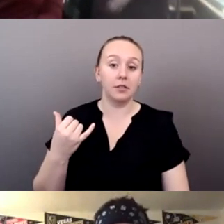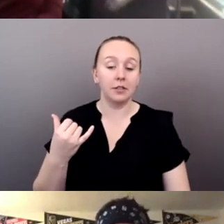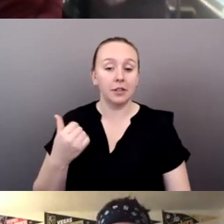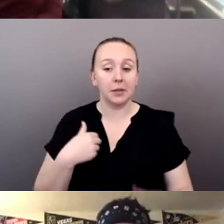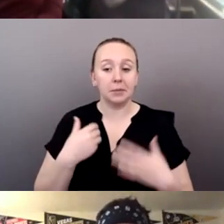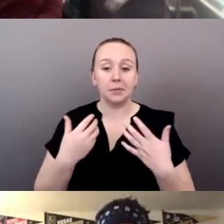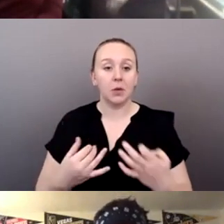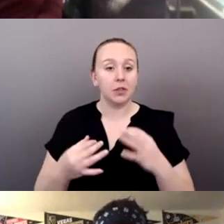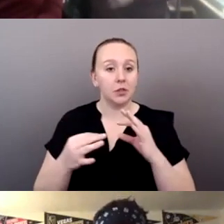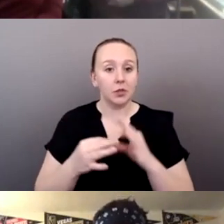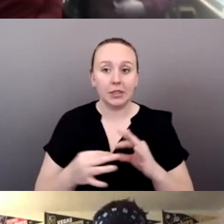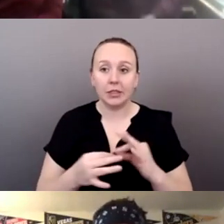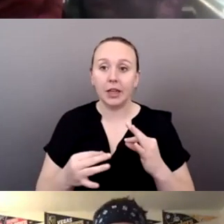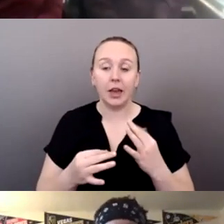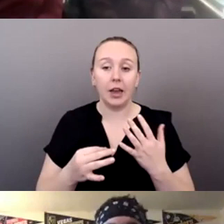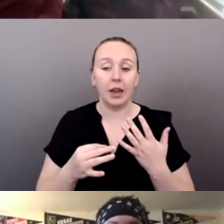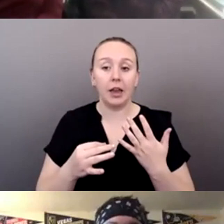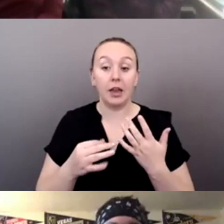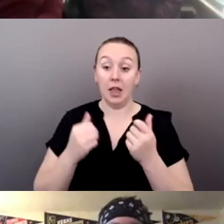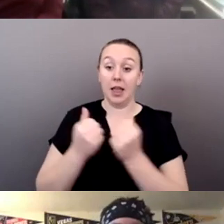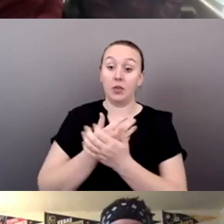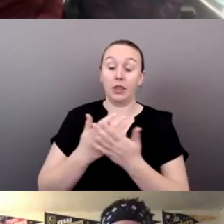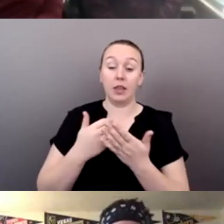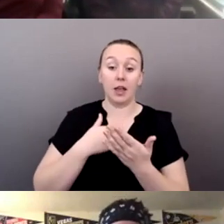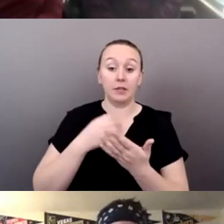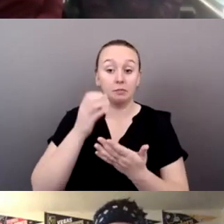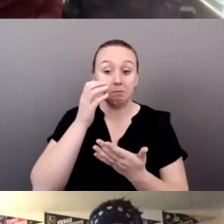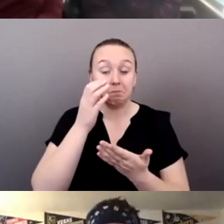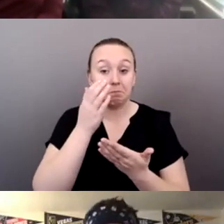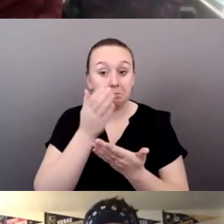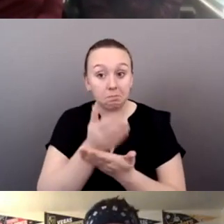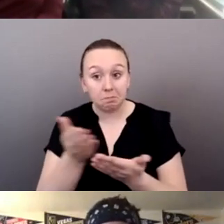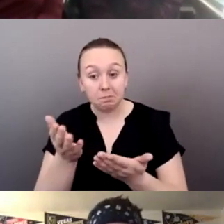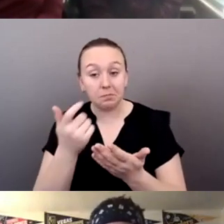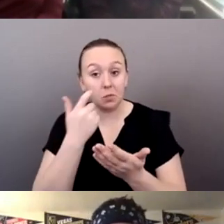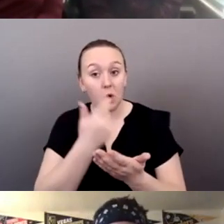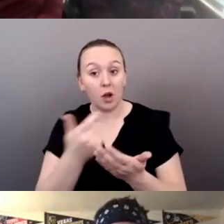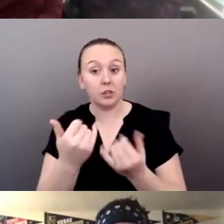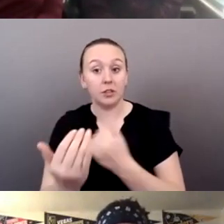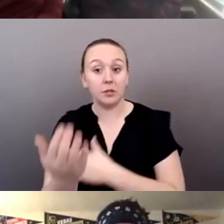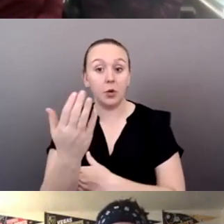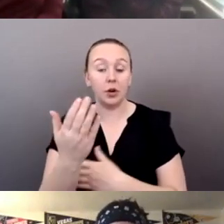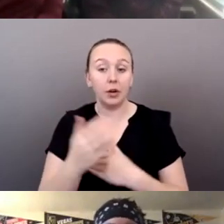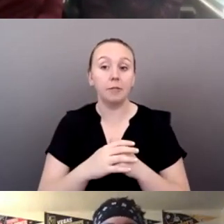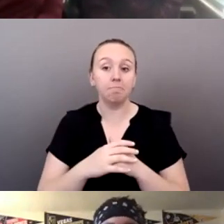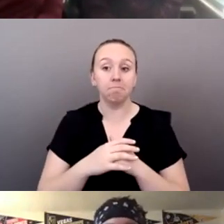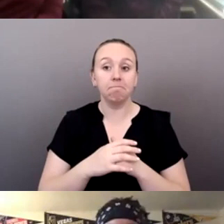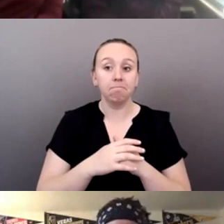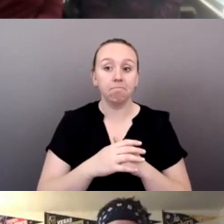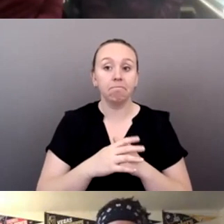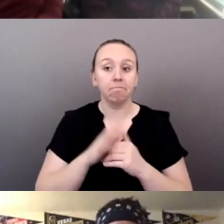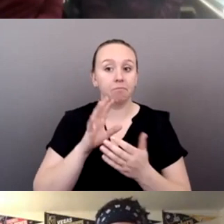everything that I've listened to this morning is, uh, quite the learning